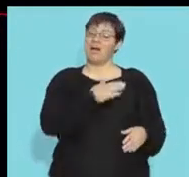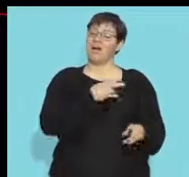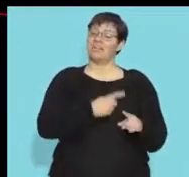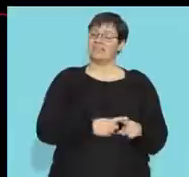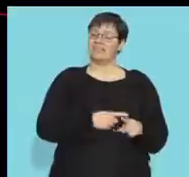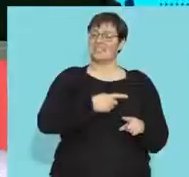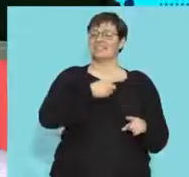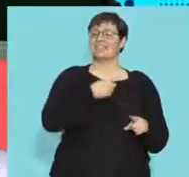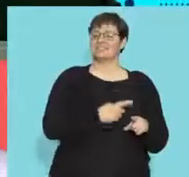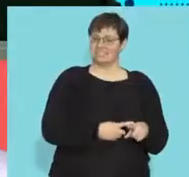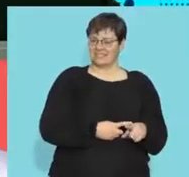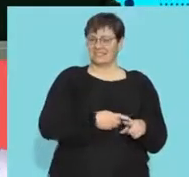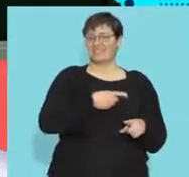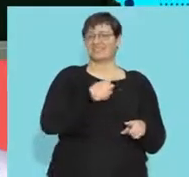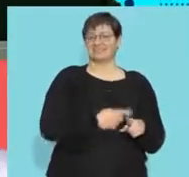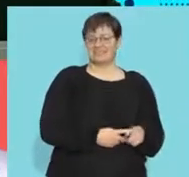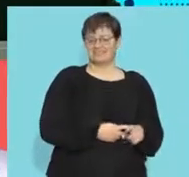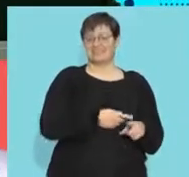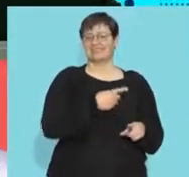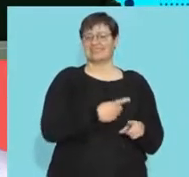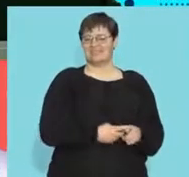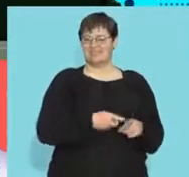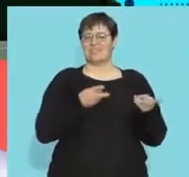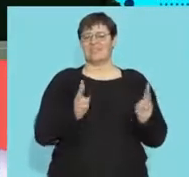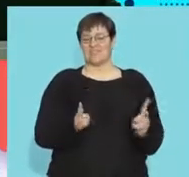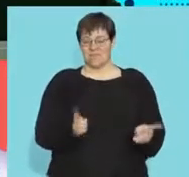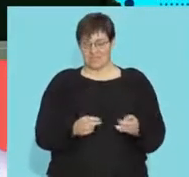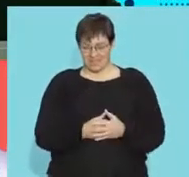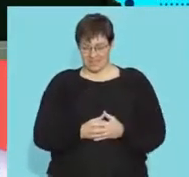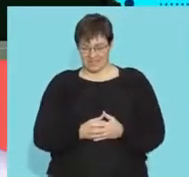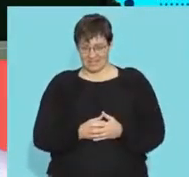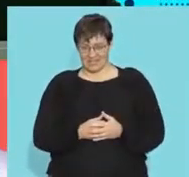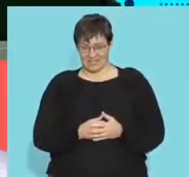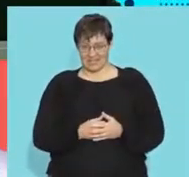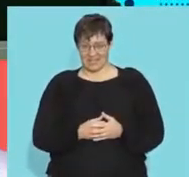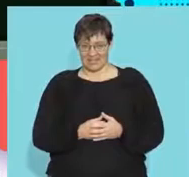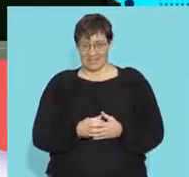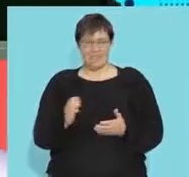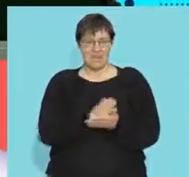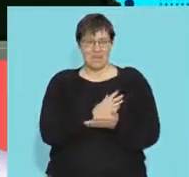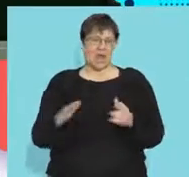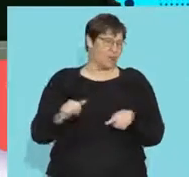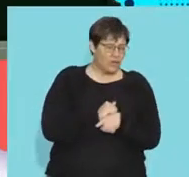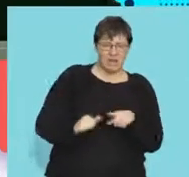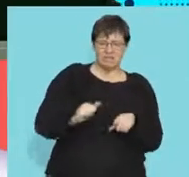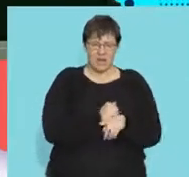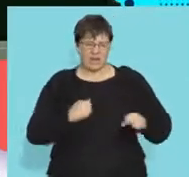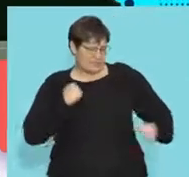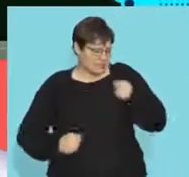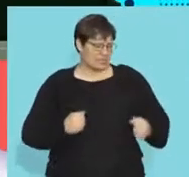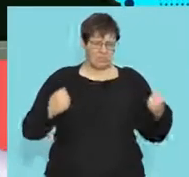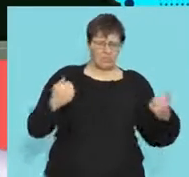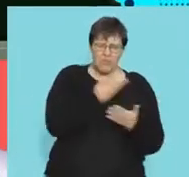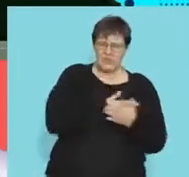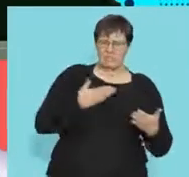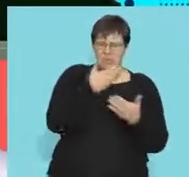happens to my heart rate my heart rate gets back to normal i'm sure you can remember very often sometimes when you train some of you might